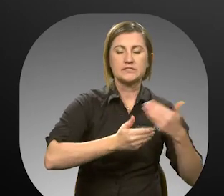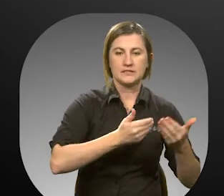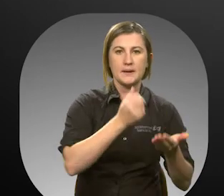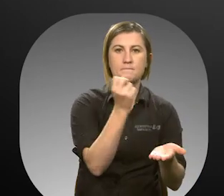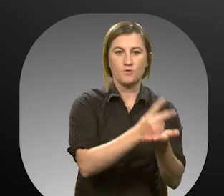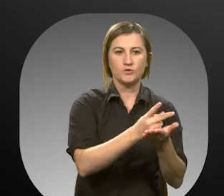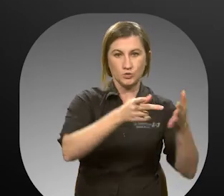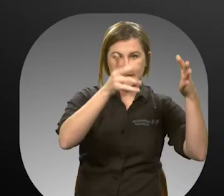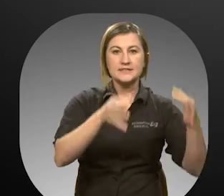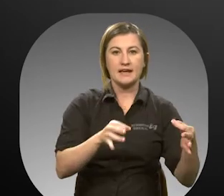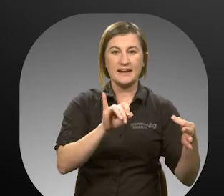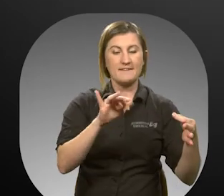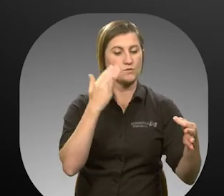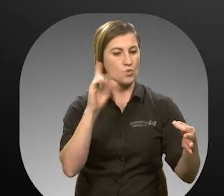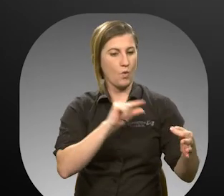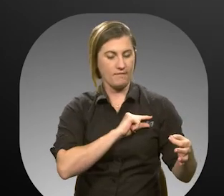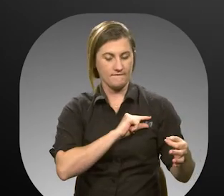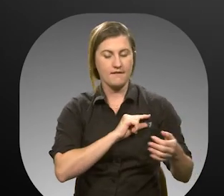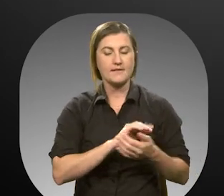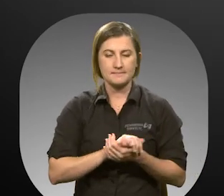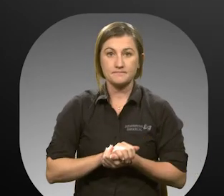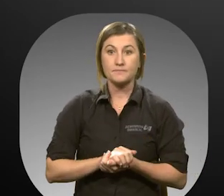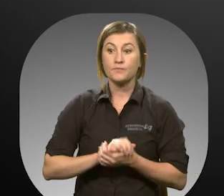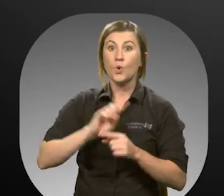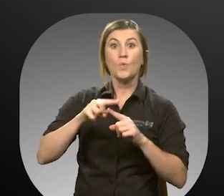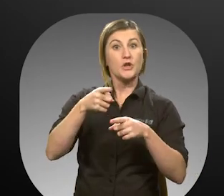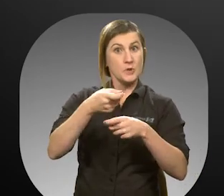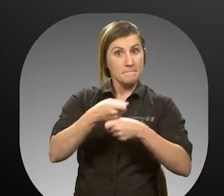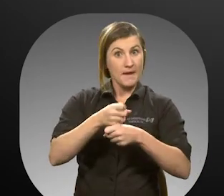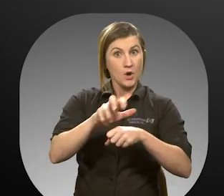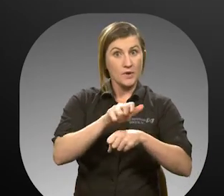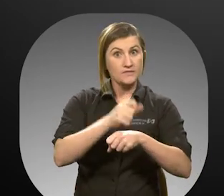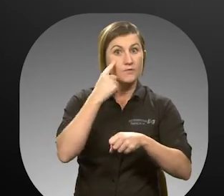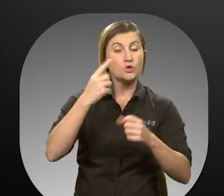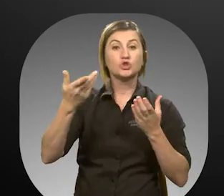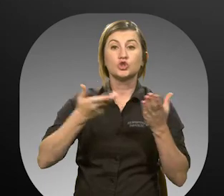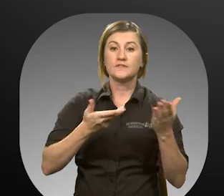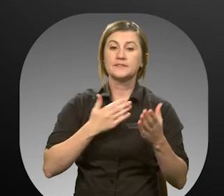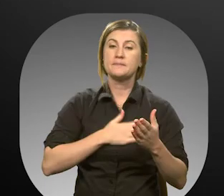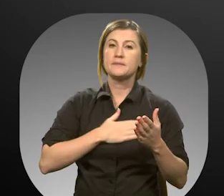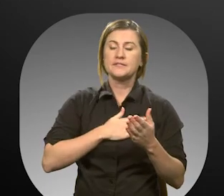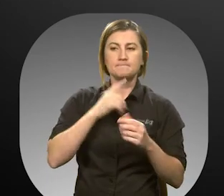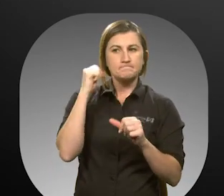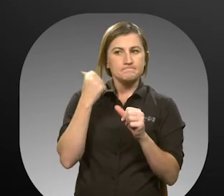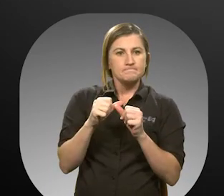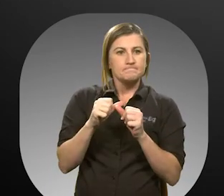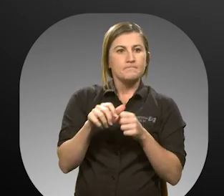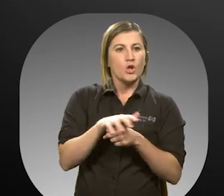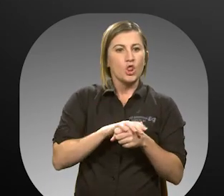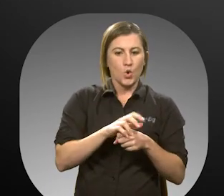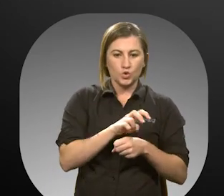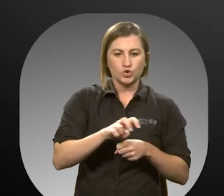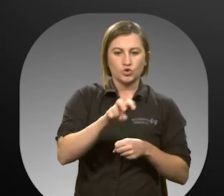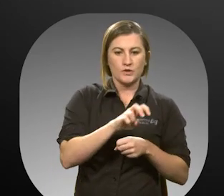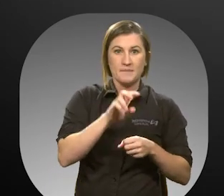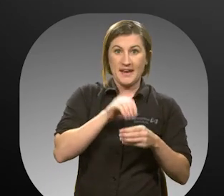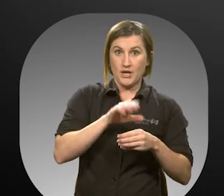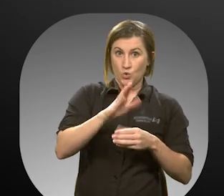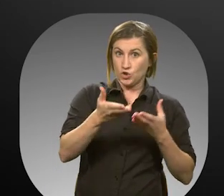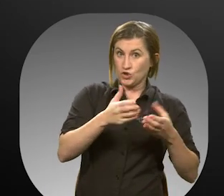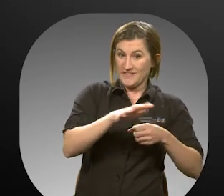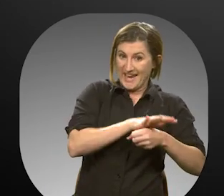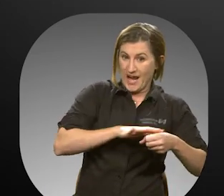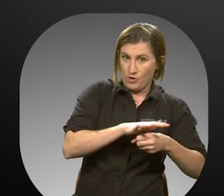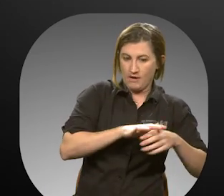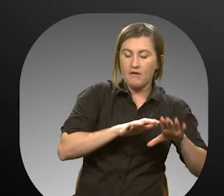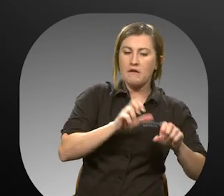and determination of eligibility. When making a reservation for service, please keep in mind a local trip within the same service